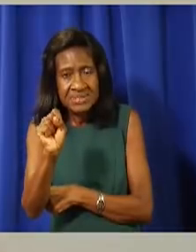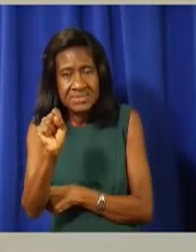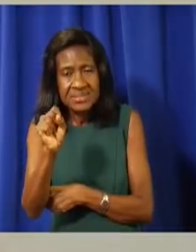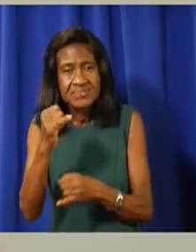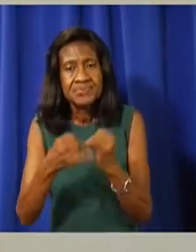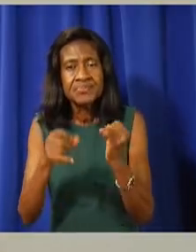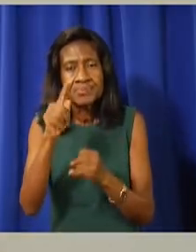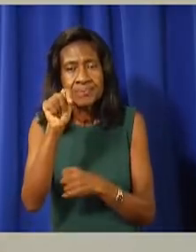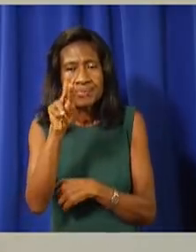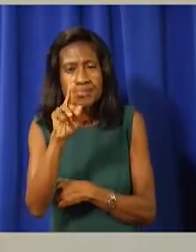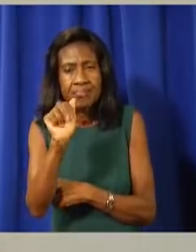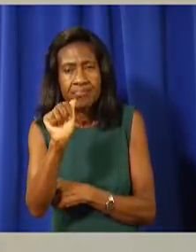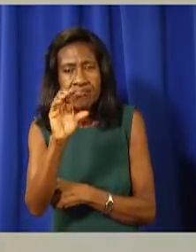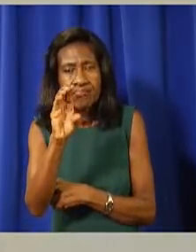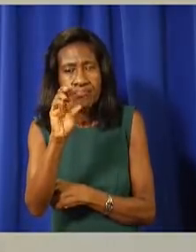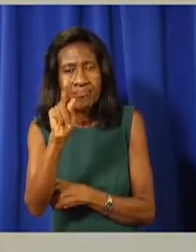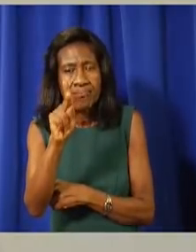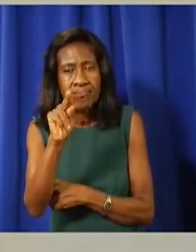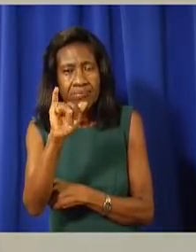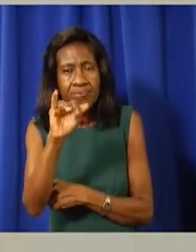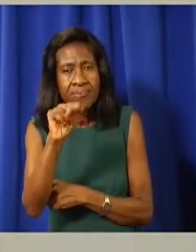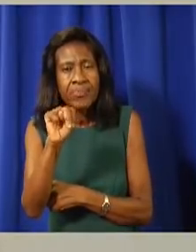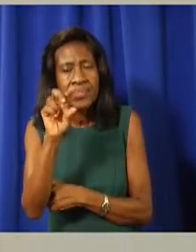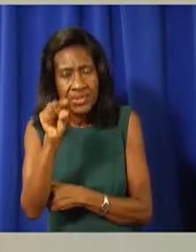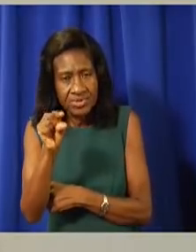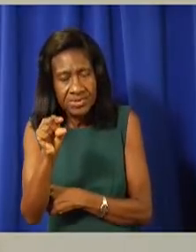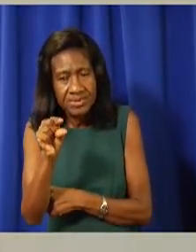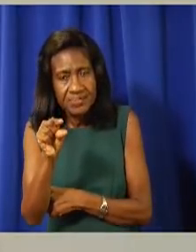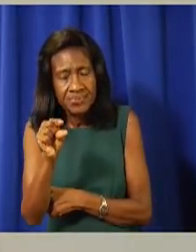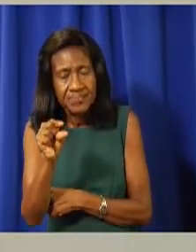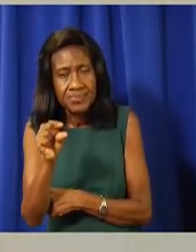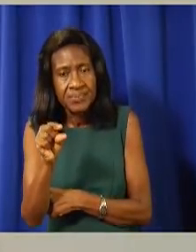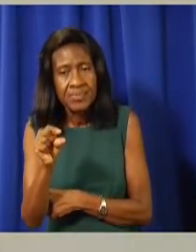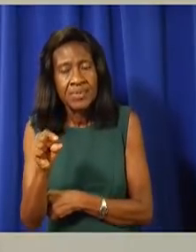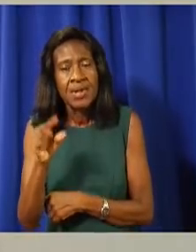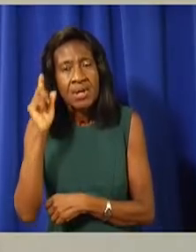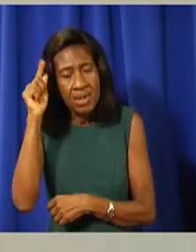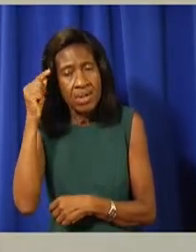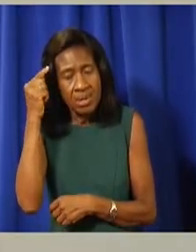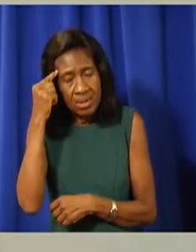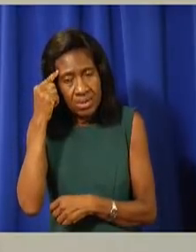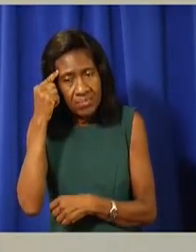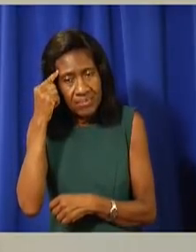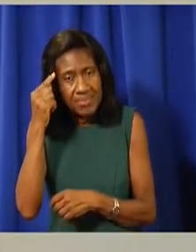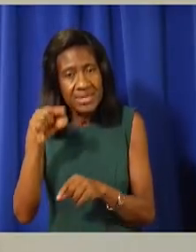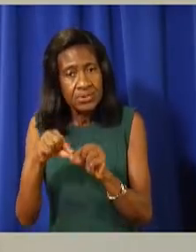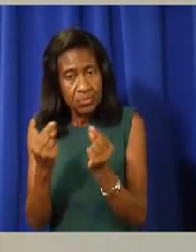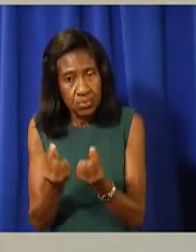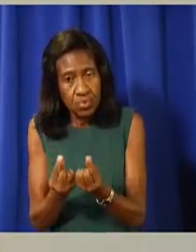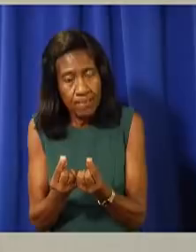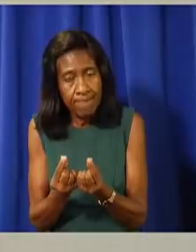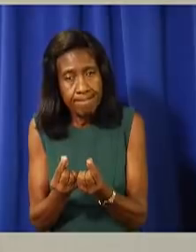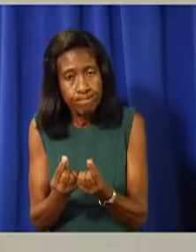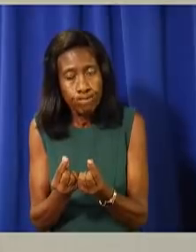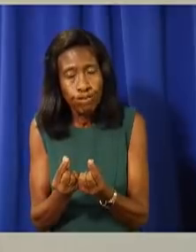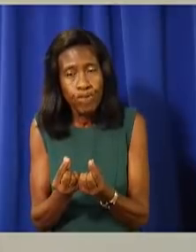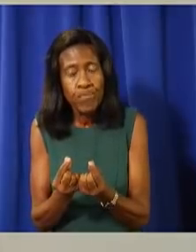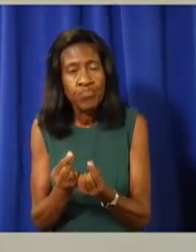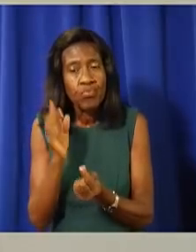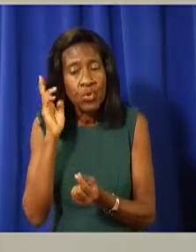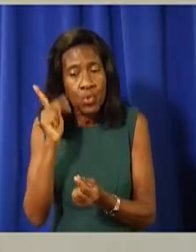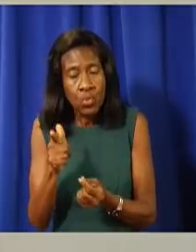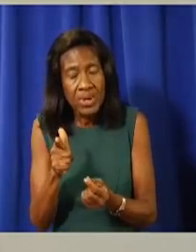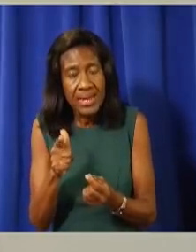agile and willing to adapt our policies, plans, and procedures based on many